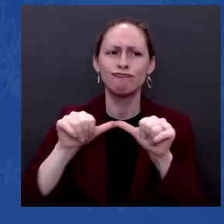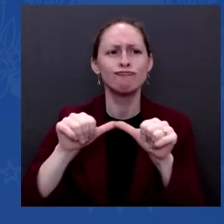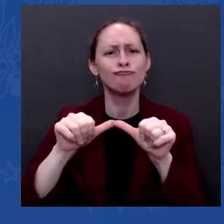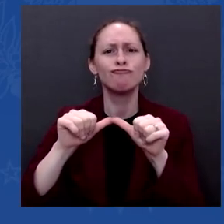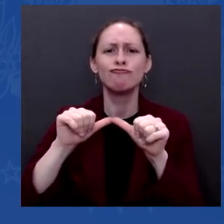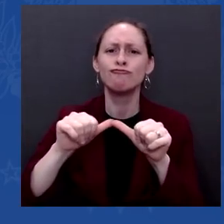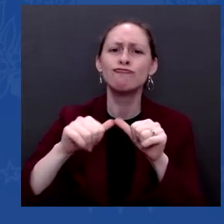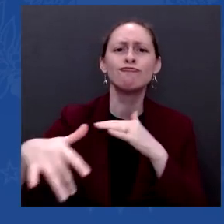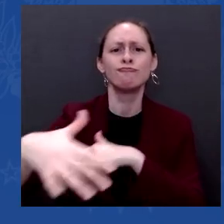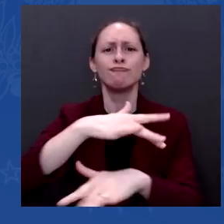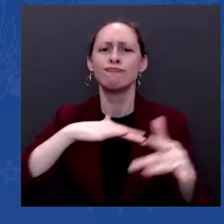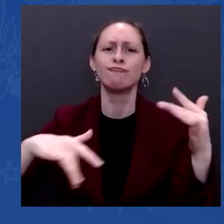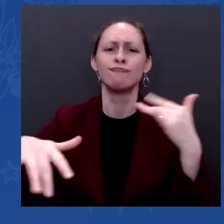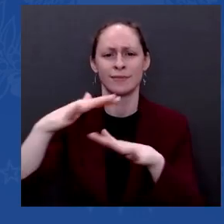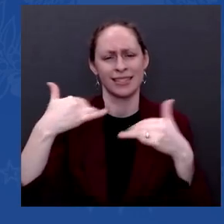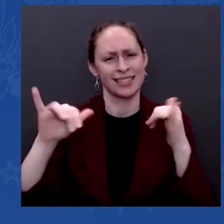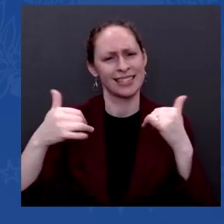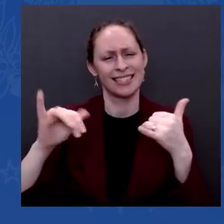Um,